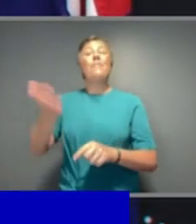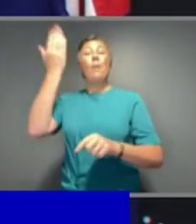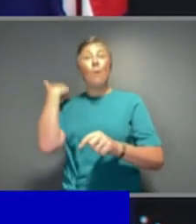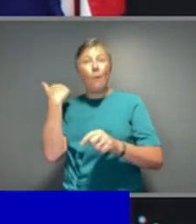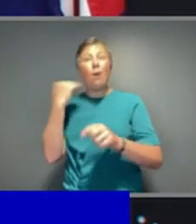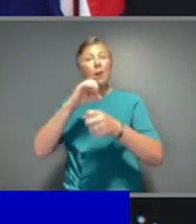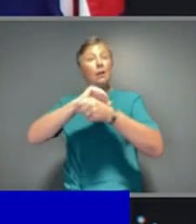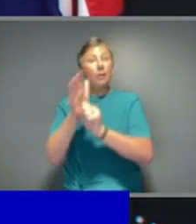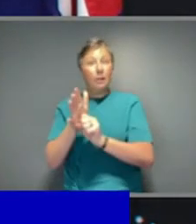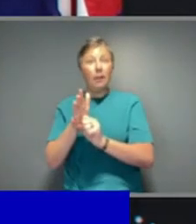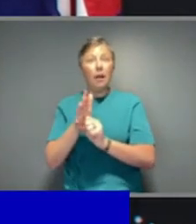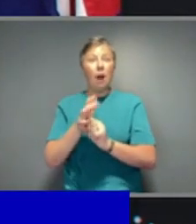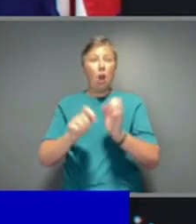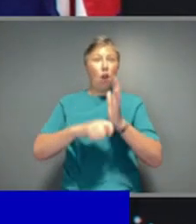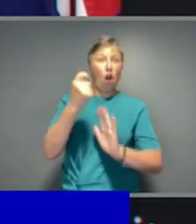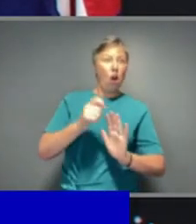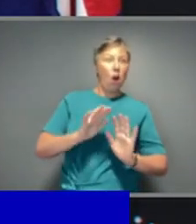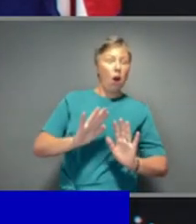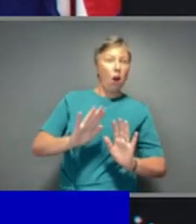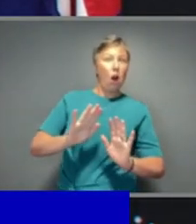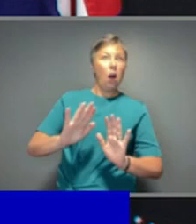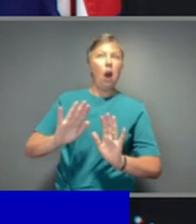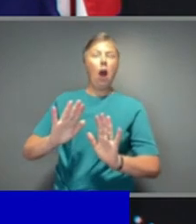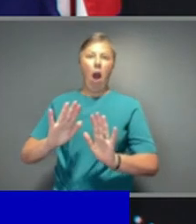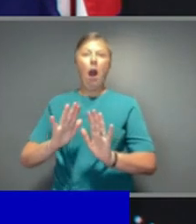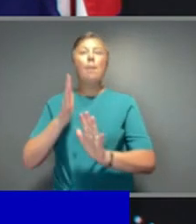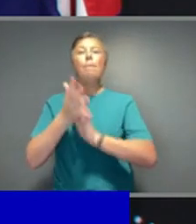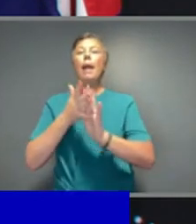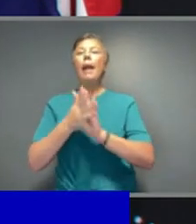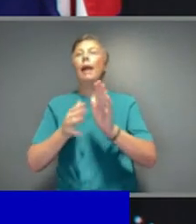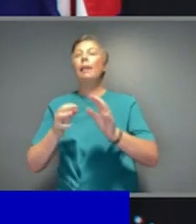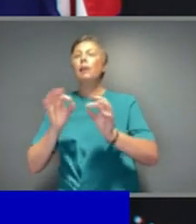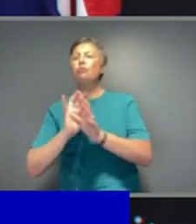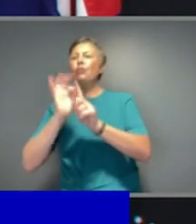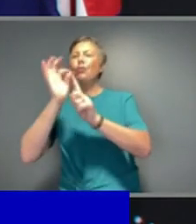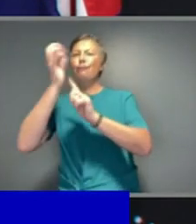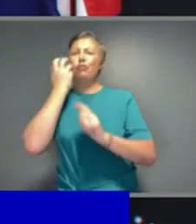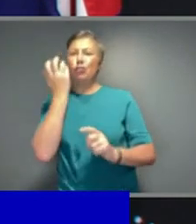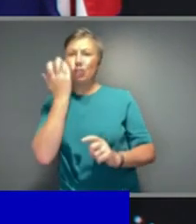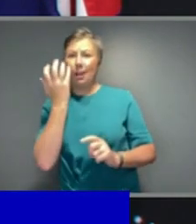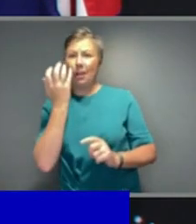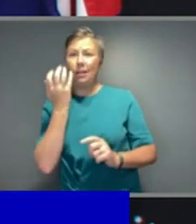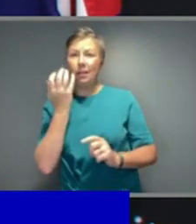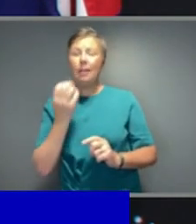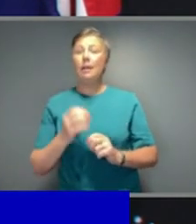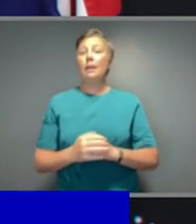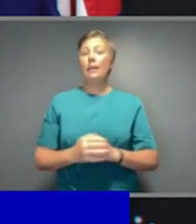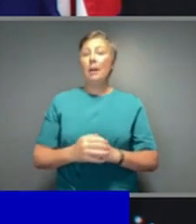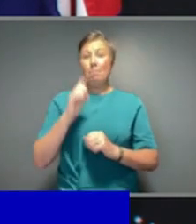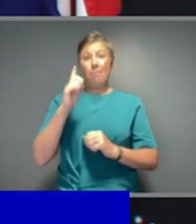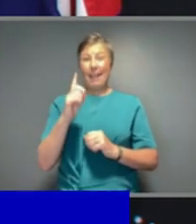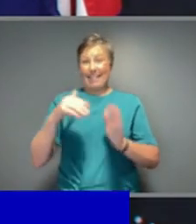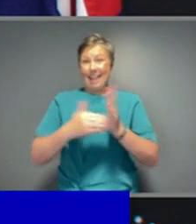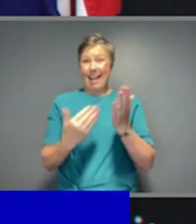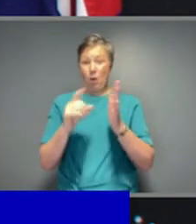enable us to be able to prevent lockdowns. It did enable us to manage when cases presented. That has all changed with the Delta